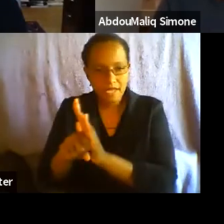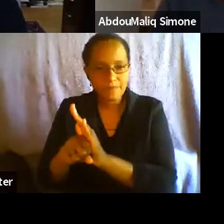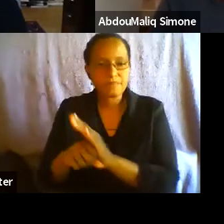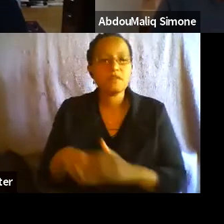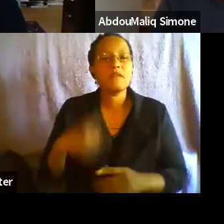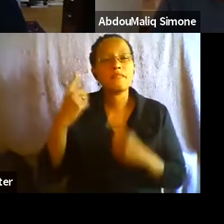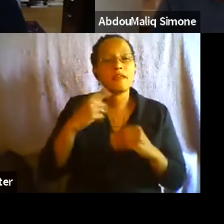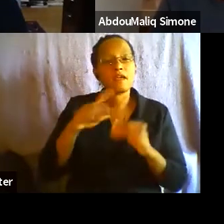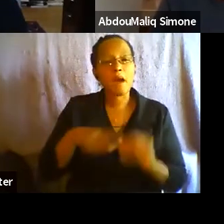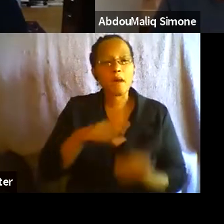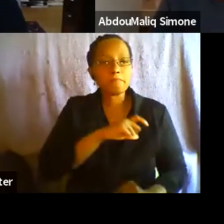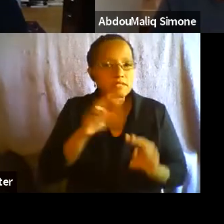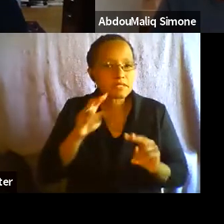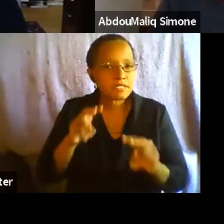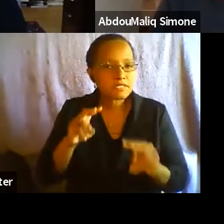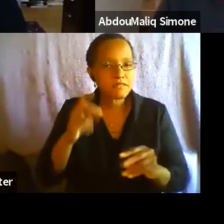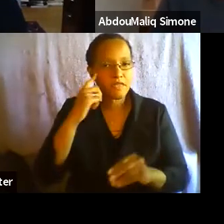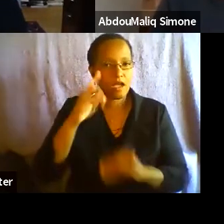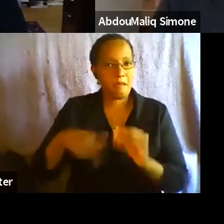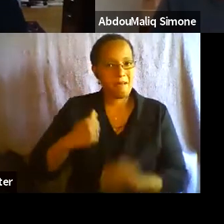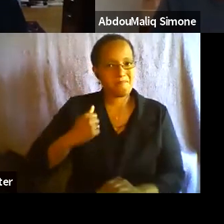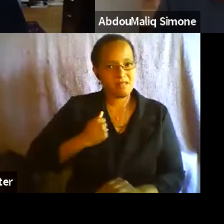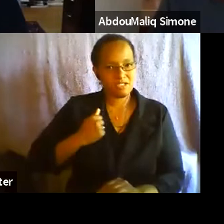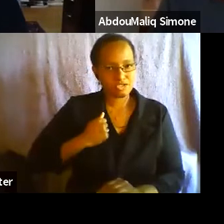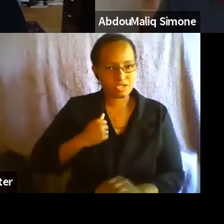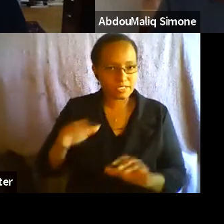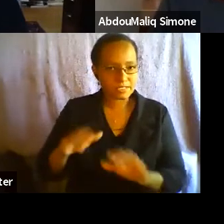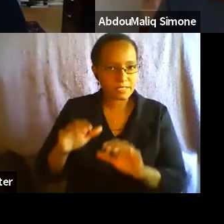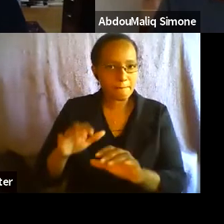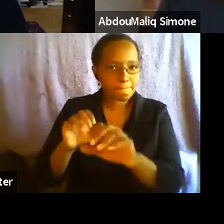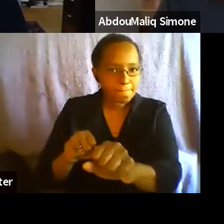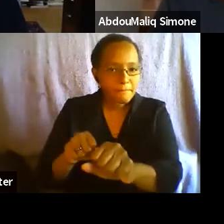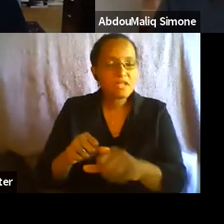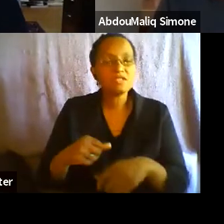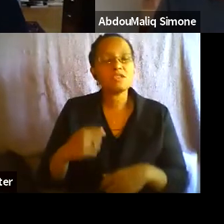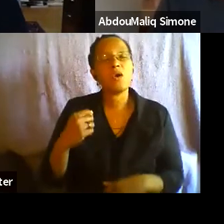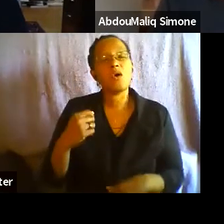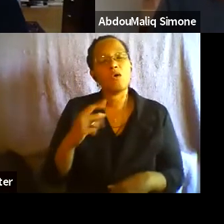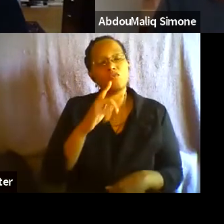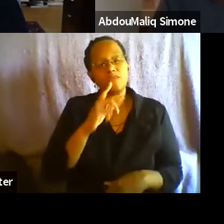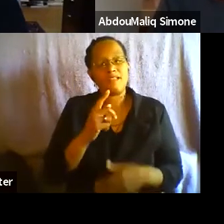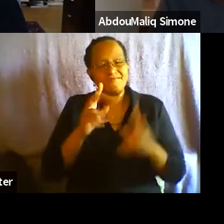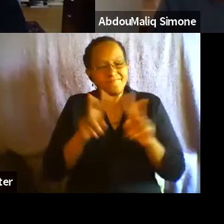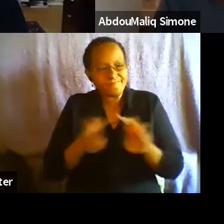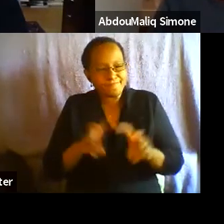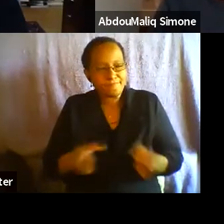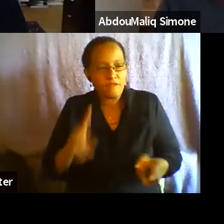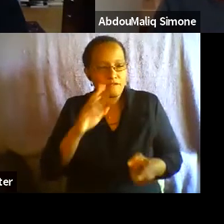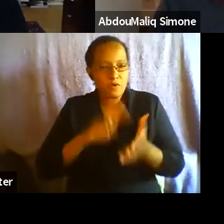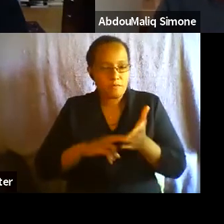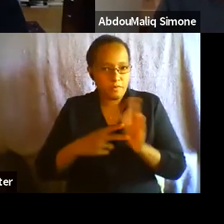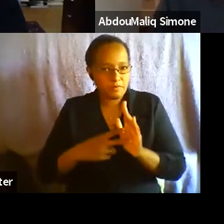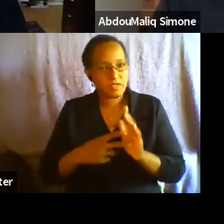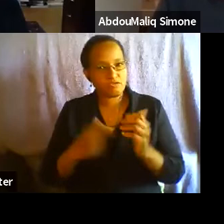more deeply beyond analogy into analysis of these structures so we can all have the capacity to combat them better